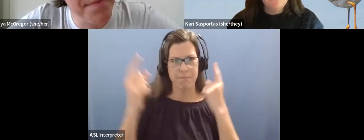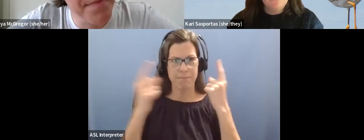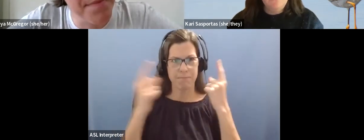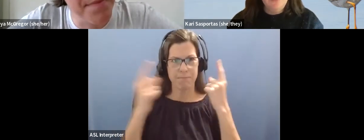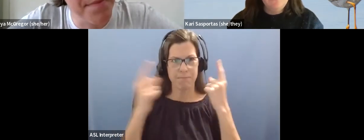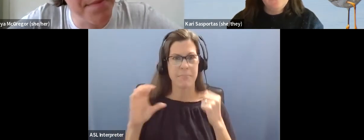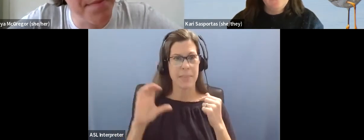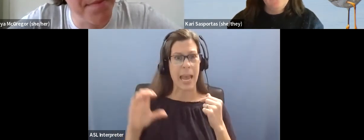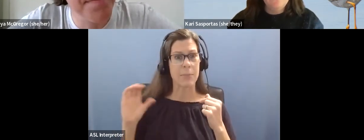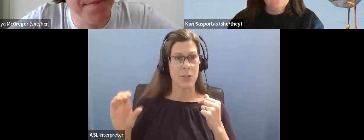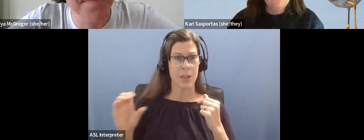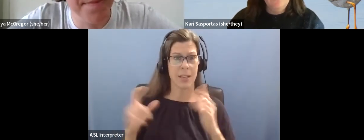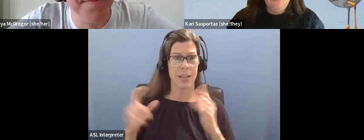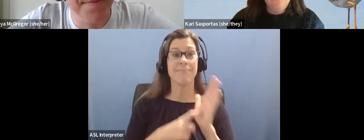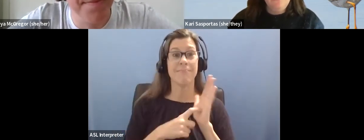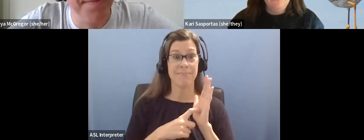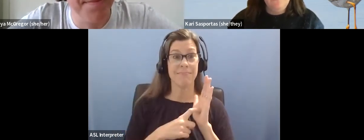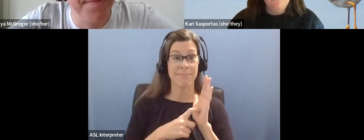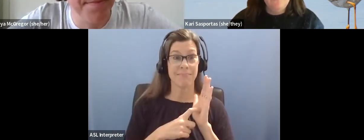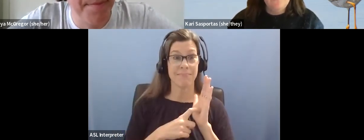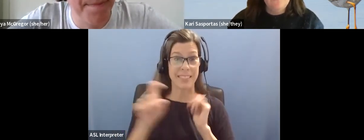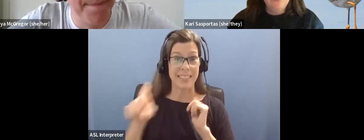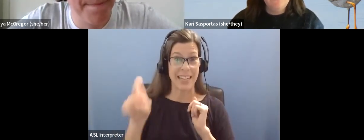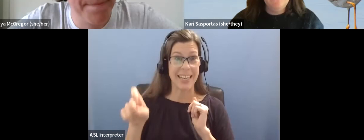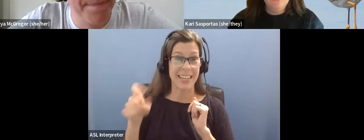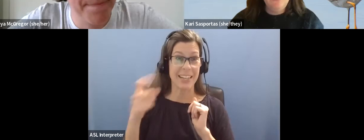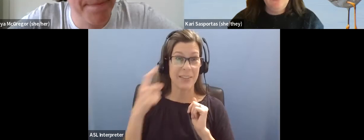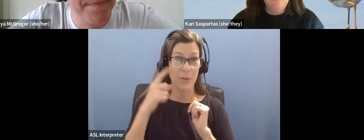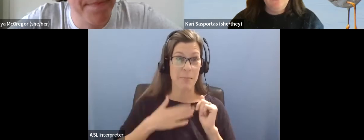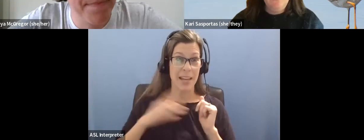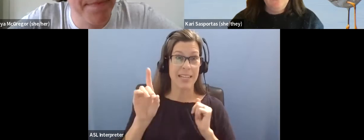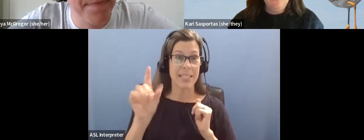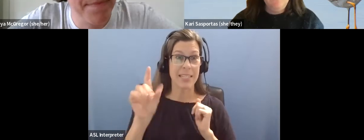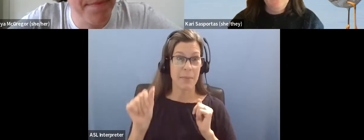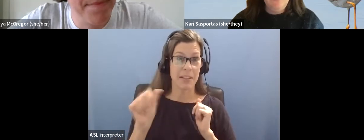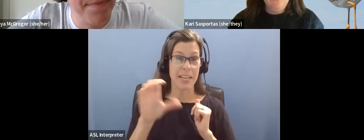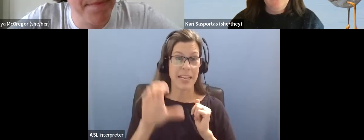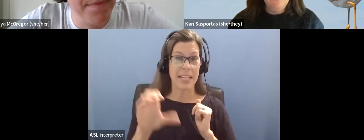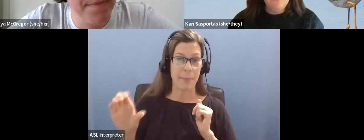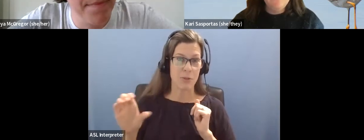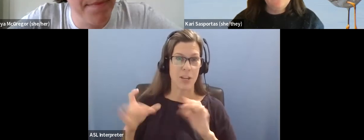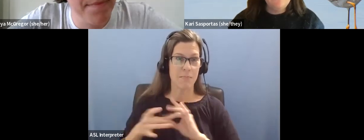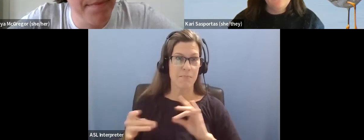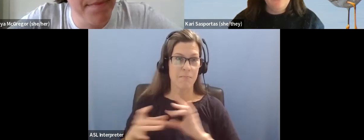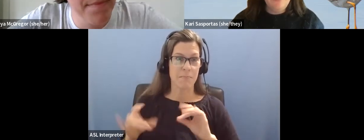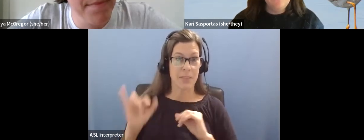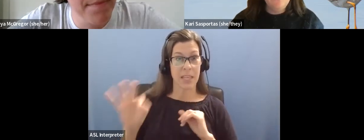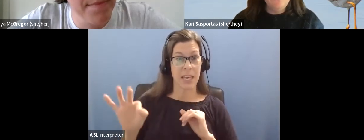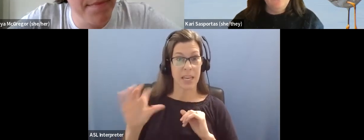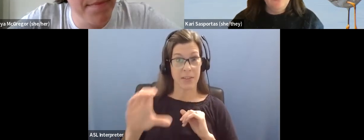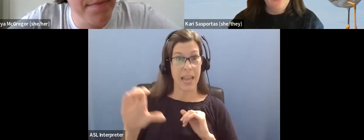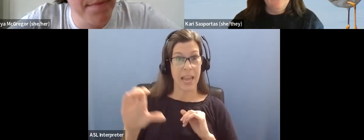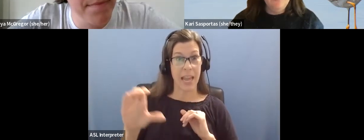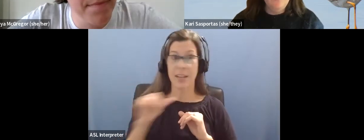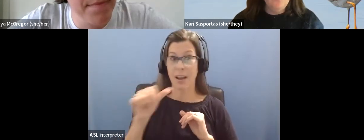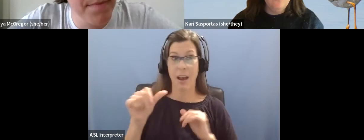are a must for, for me, um, for, for my disability. Um, if captions aren't possible,